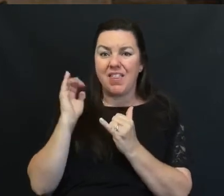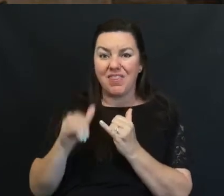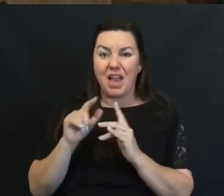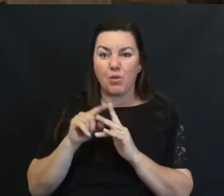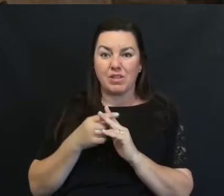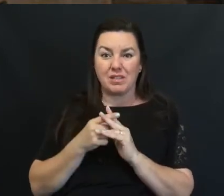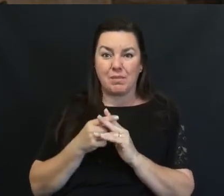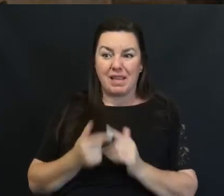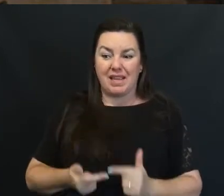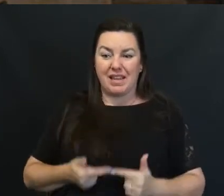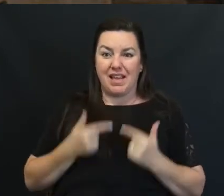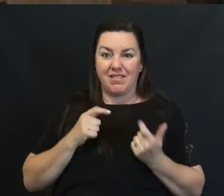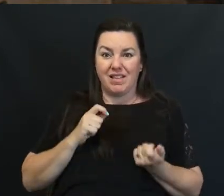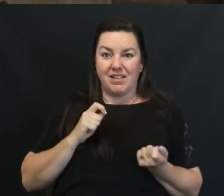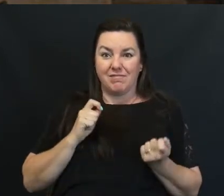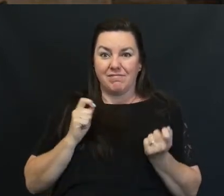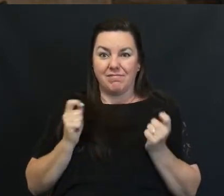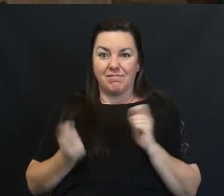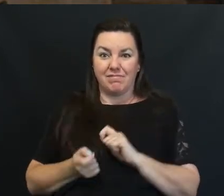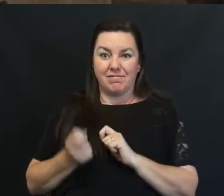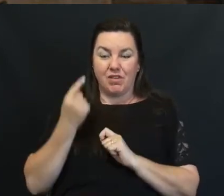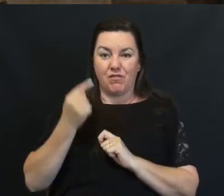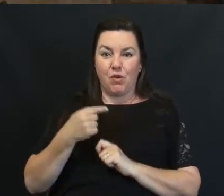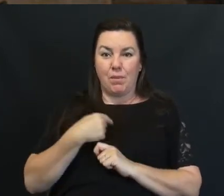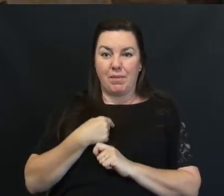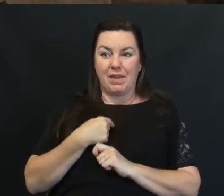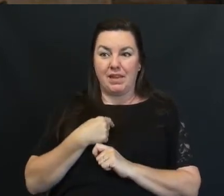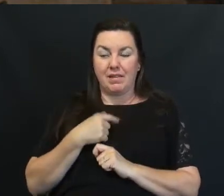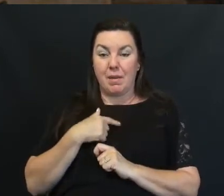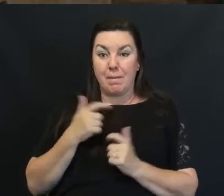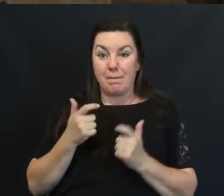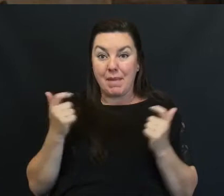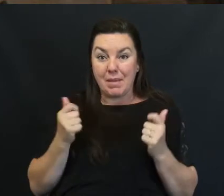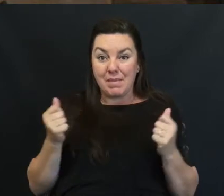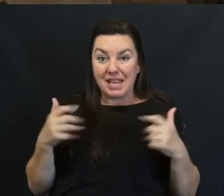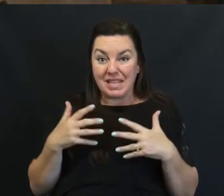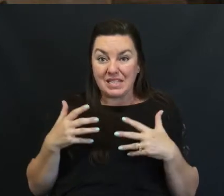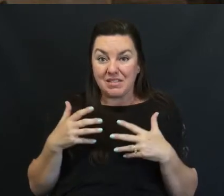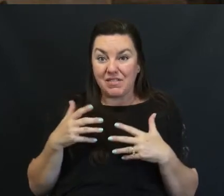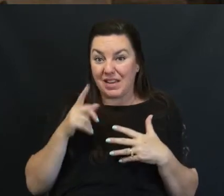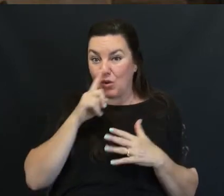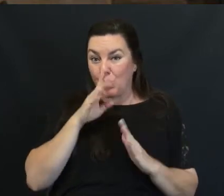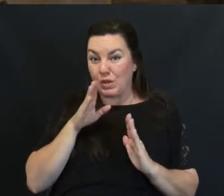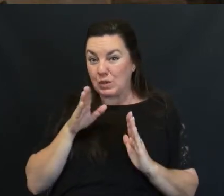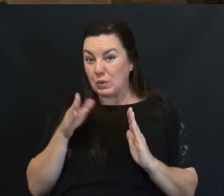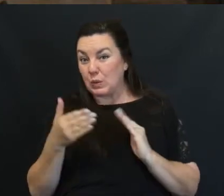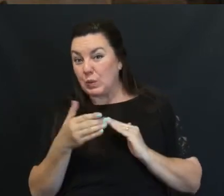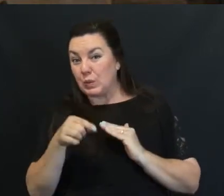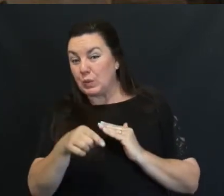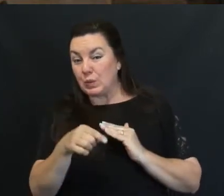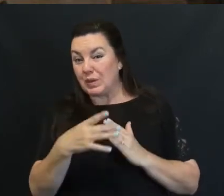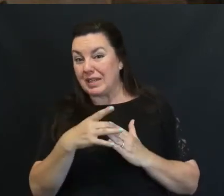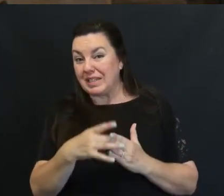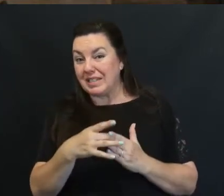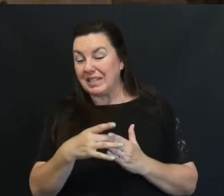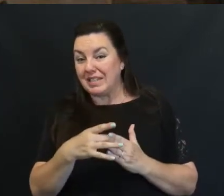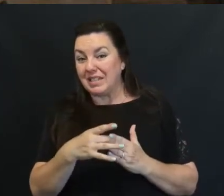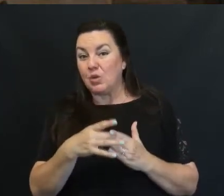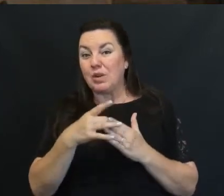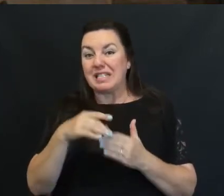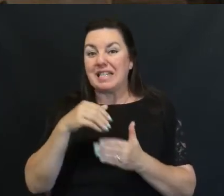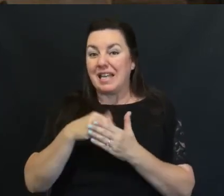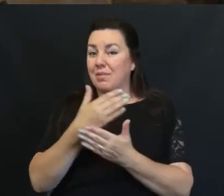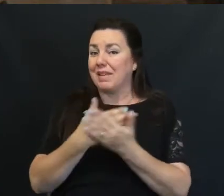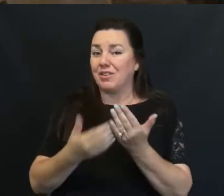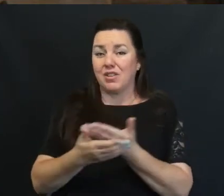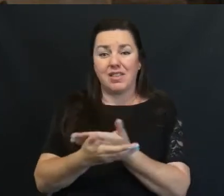Of life To change for me My biggest fear Was right around The corner Which led me Straight into The arms of God